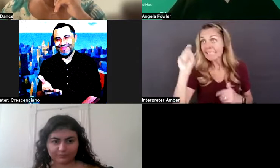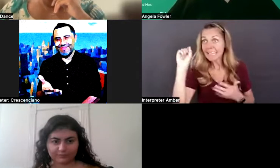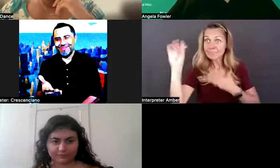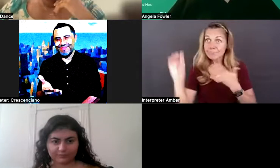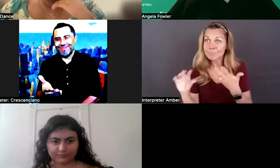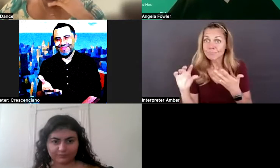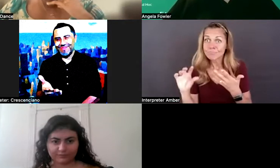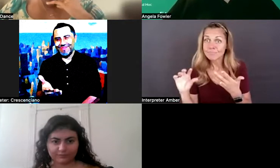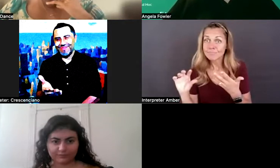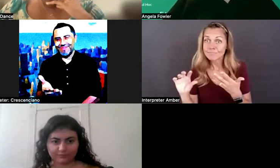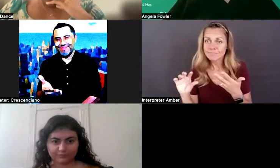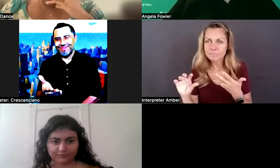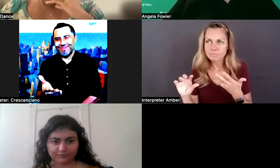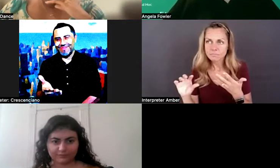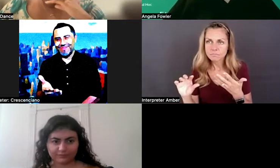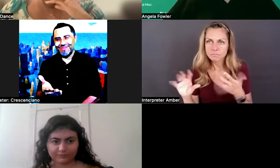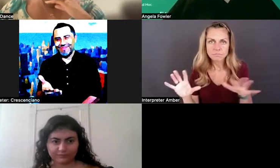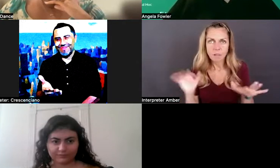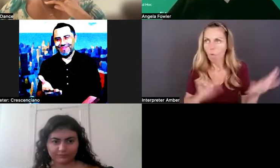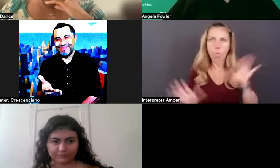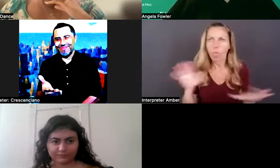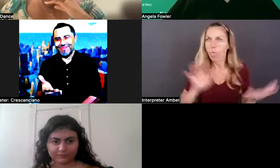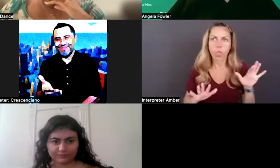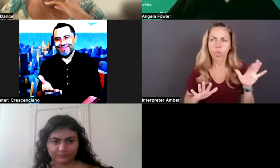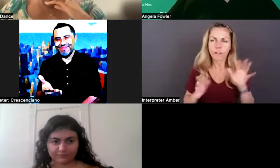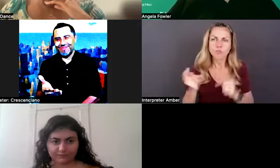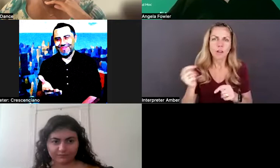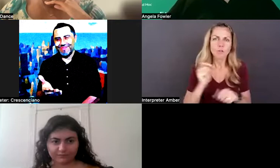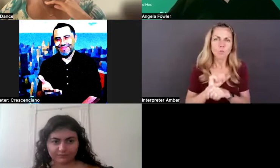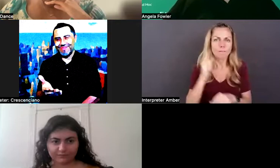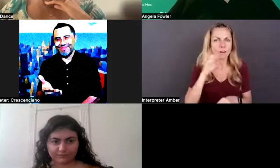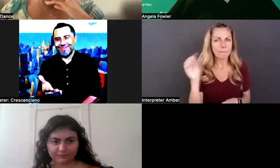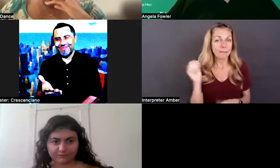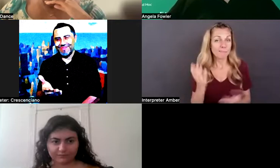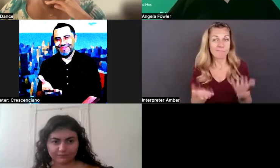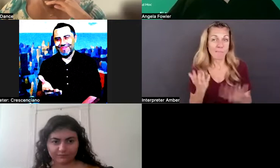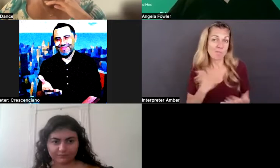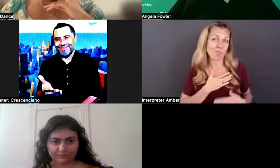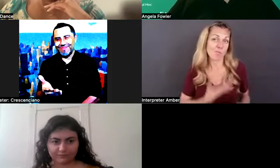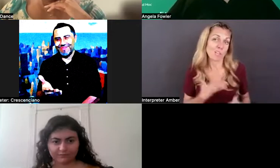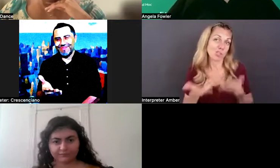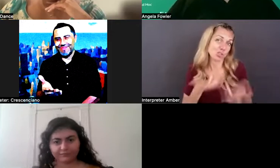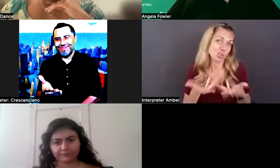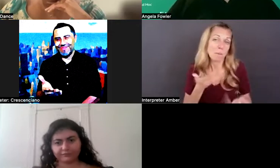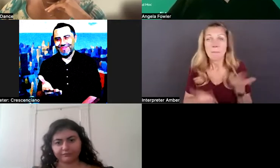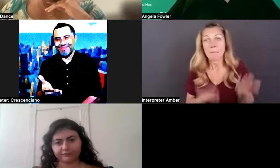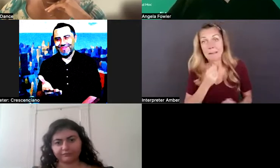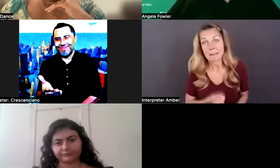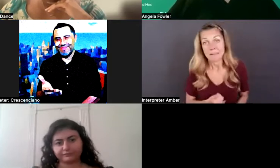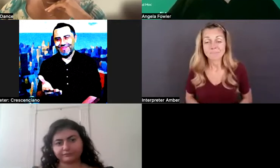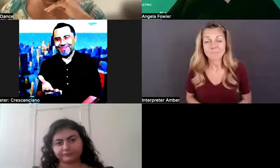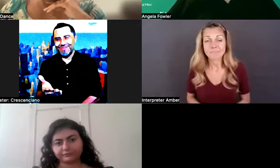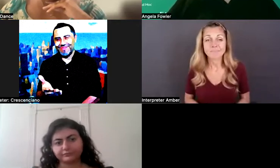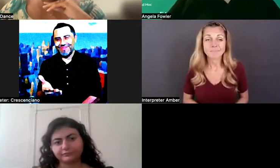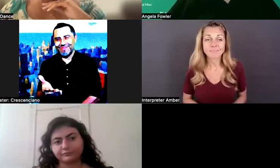you're scrambling to work with an employer who may or may not want to work with you. And, but you all,